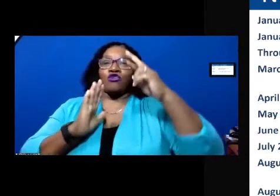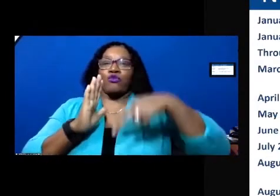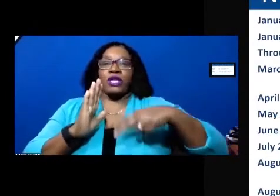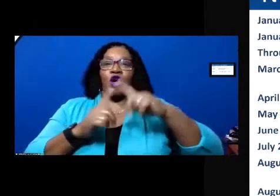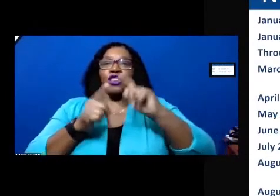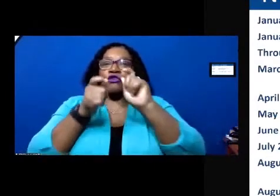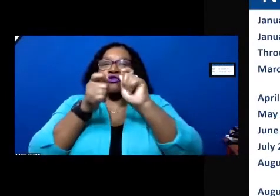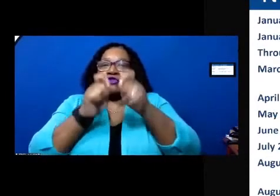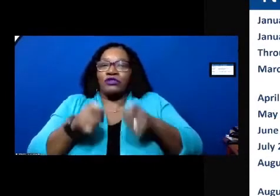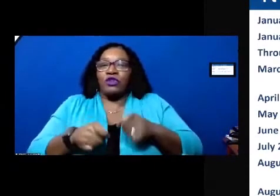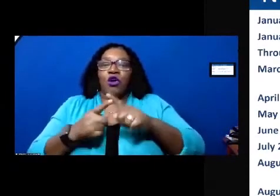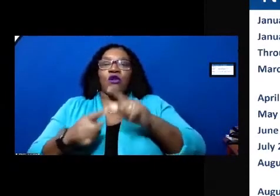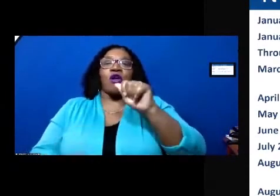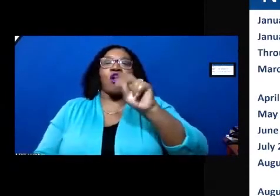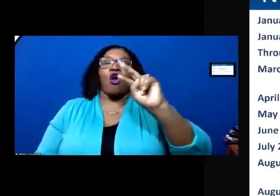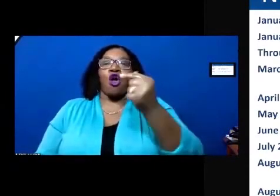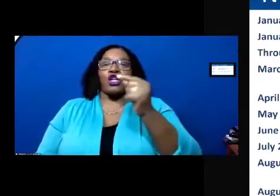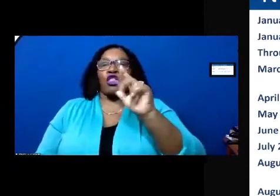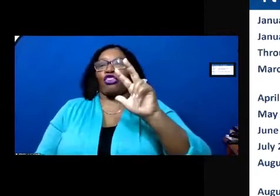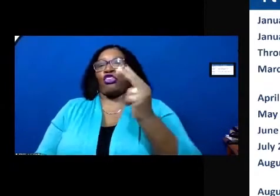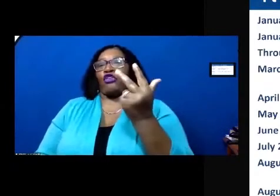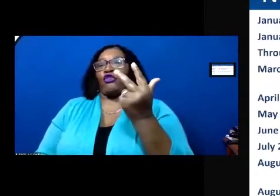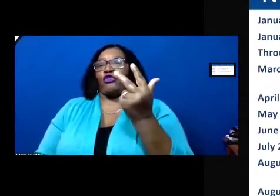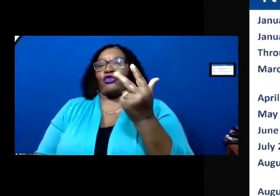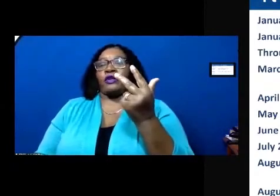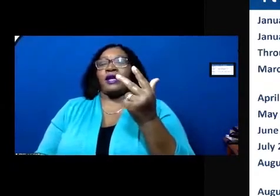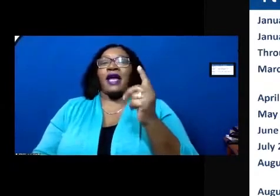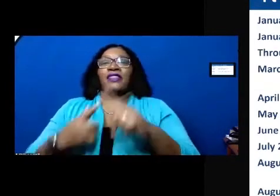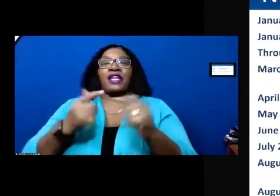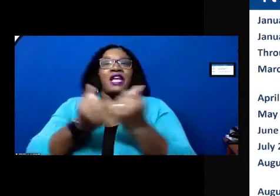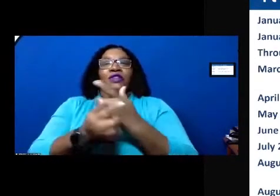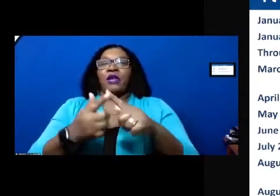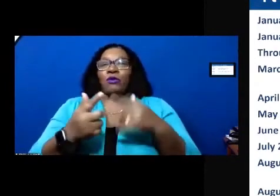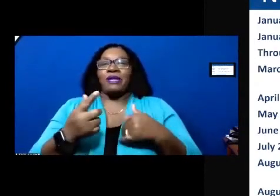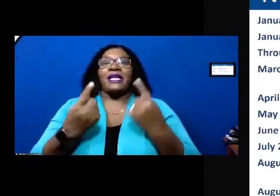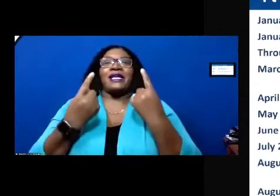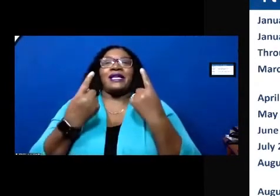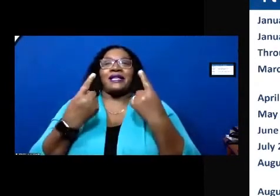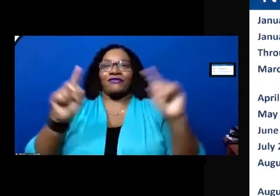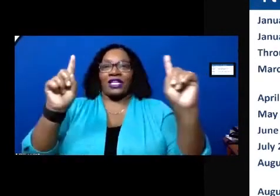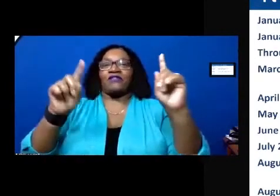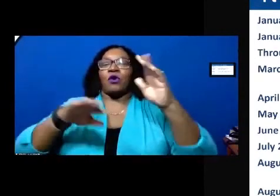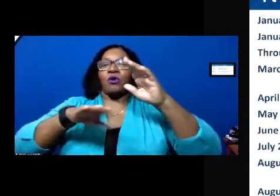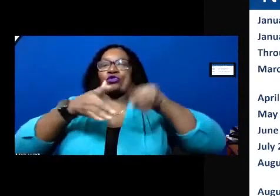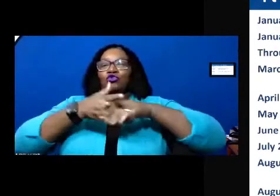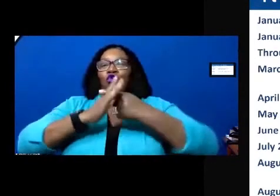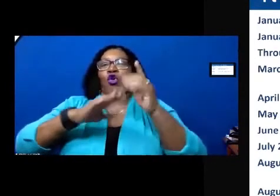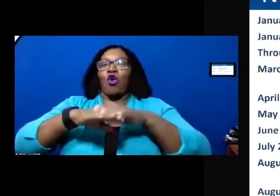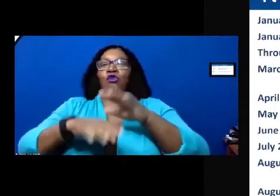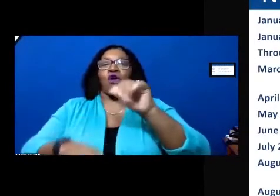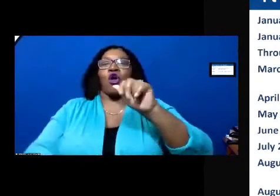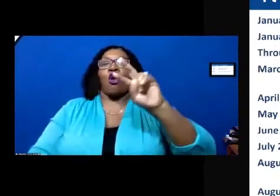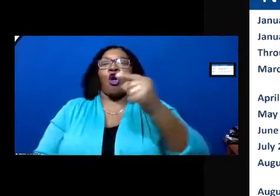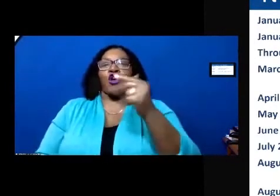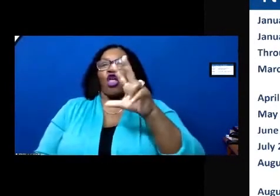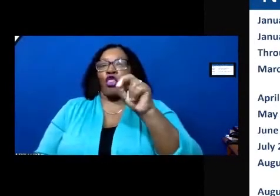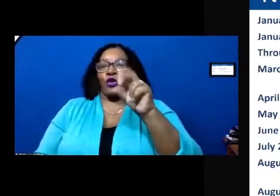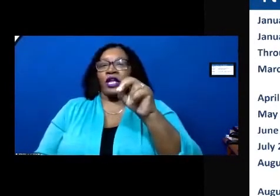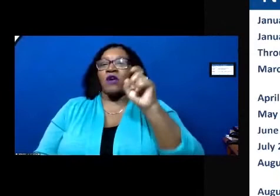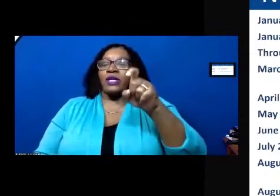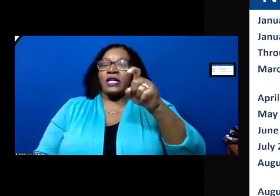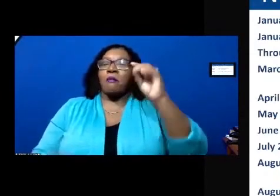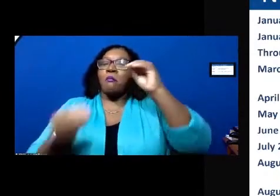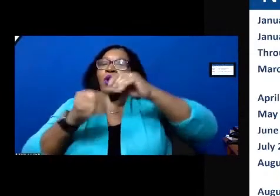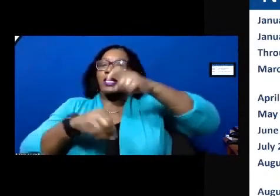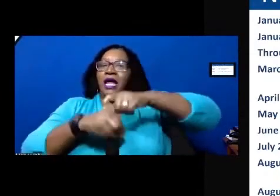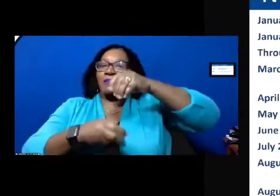revisions on august 3rd and then everything would become effective on august 30th we need that lag time in there to